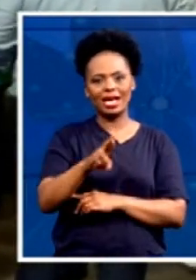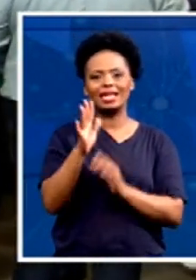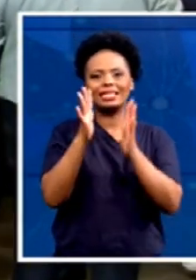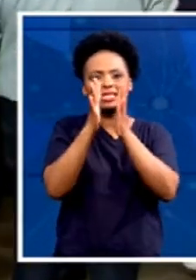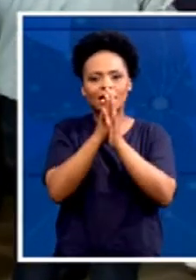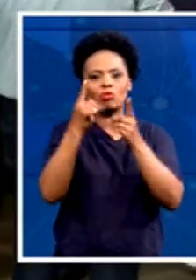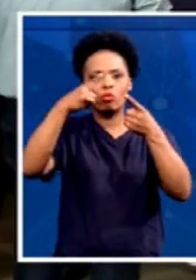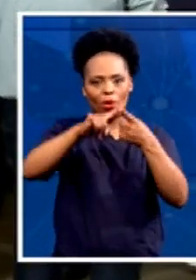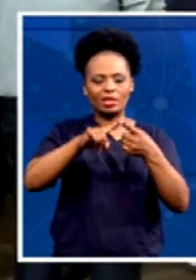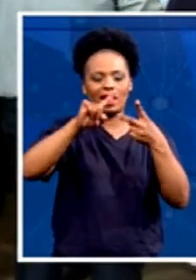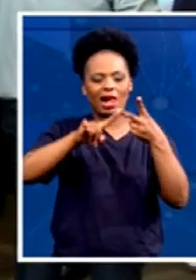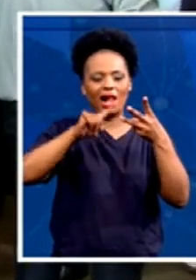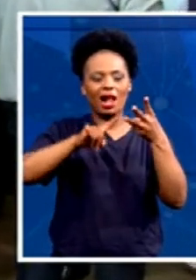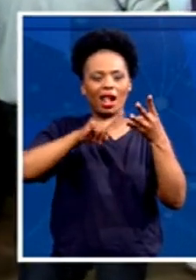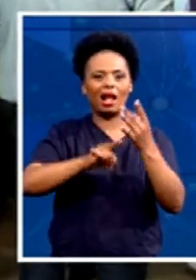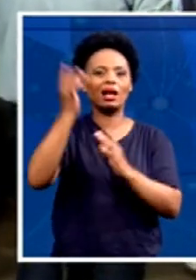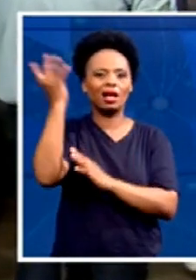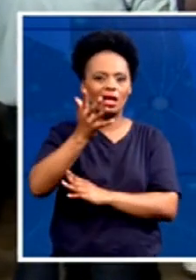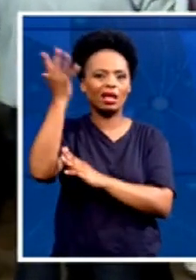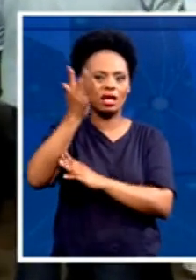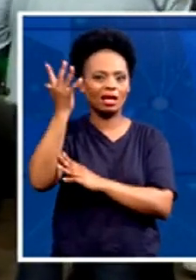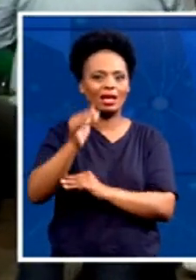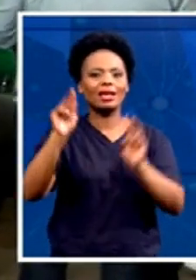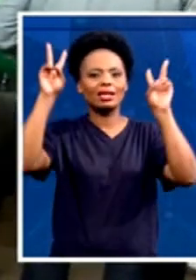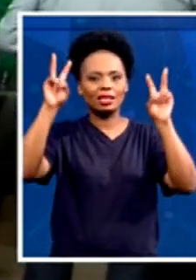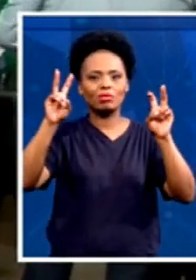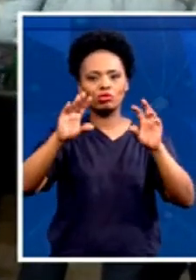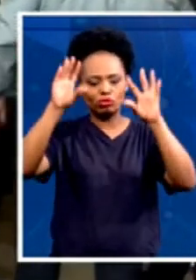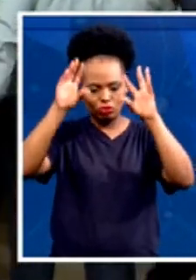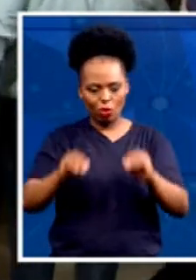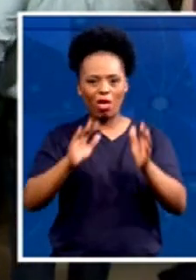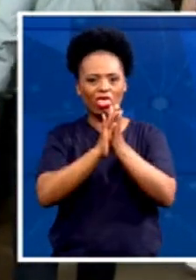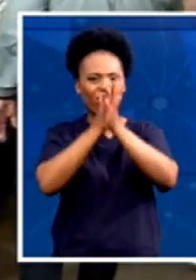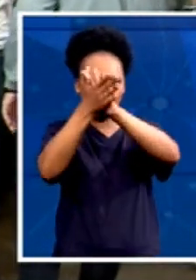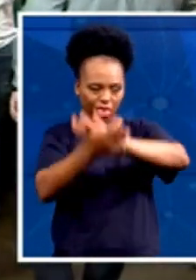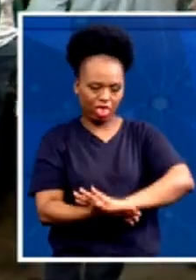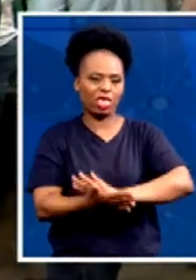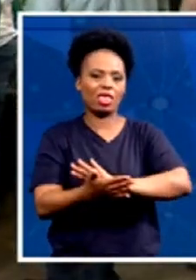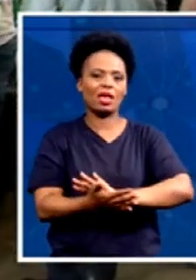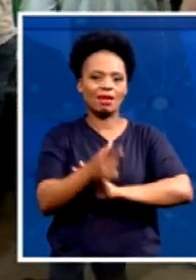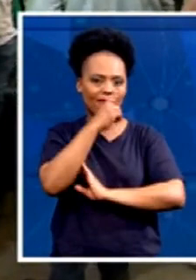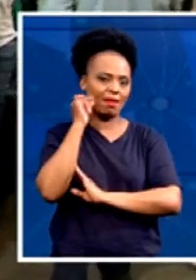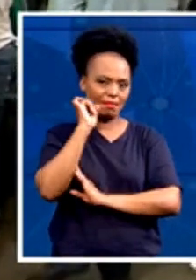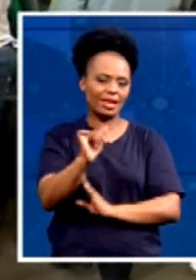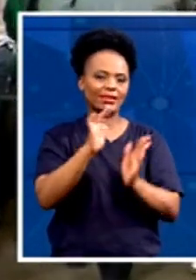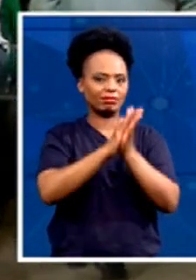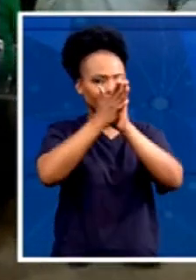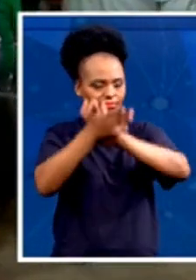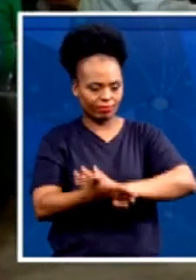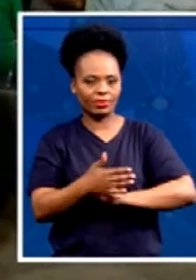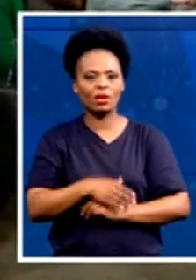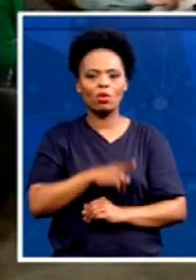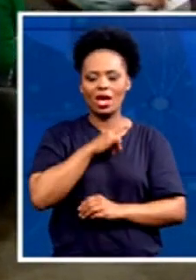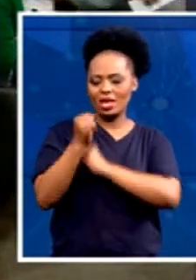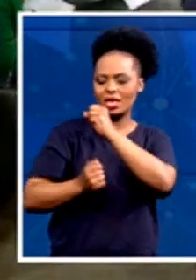under the theme Stop the Decay. Now, he's been saying that under the ANC government over the past 27 years, you know, the rot